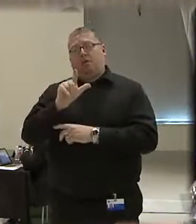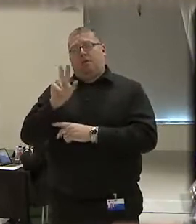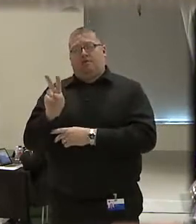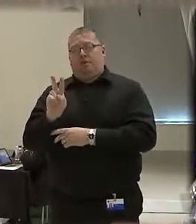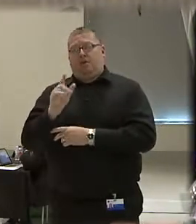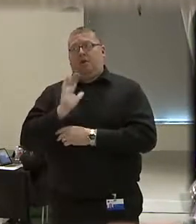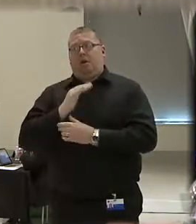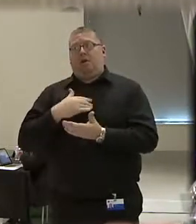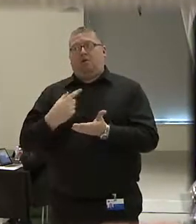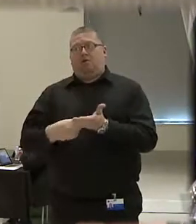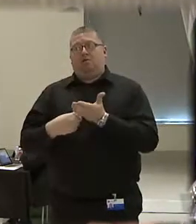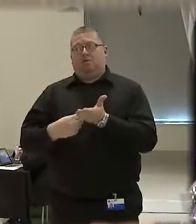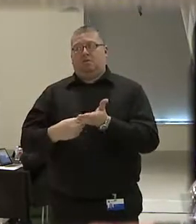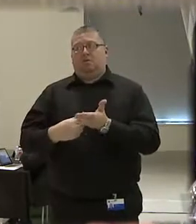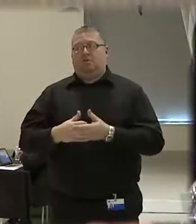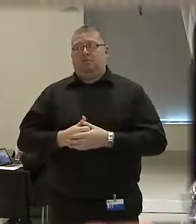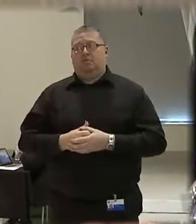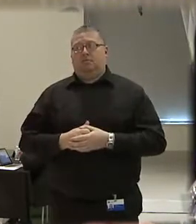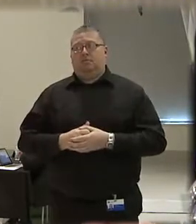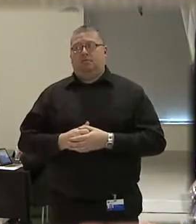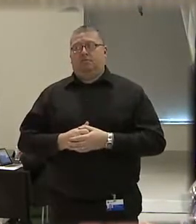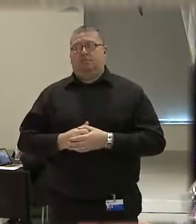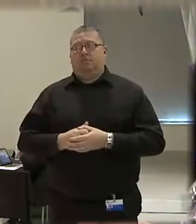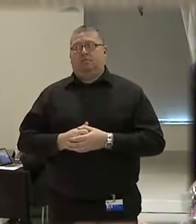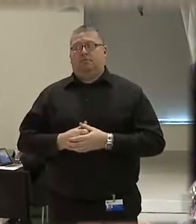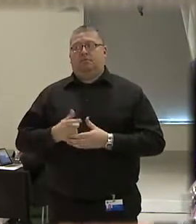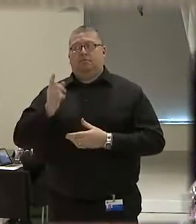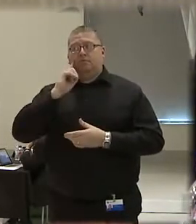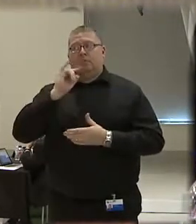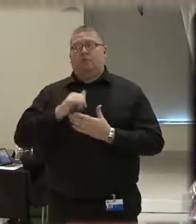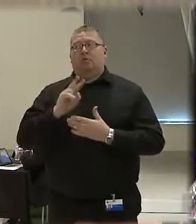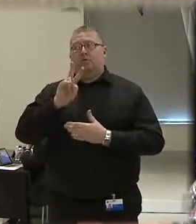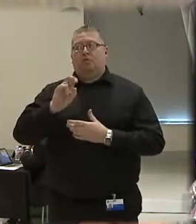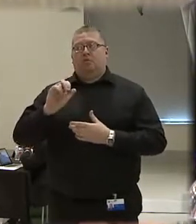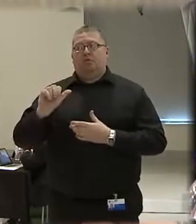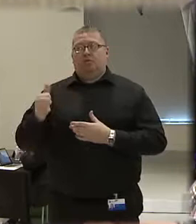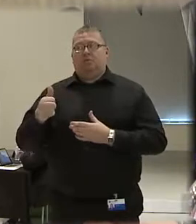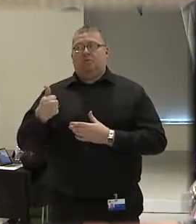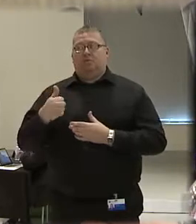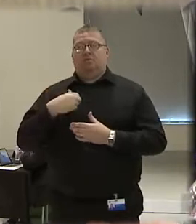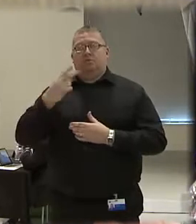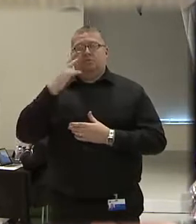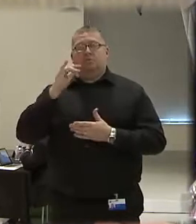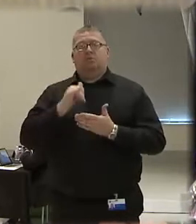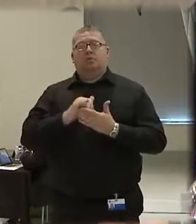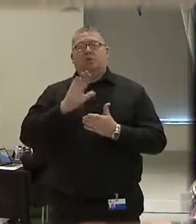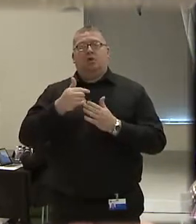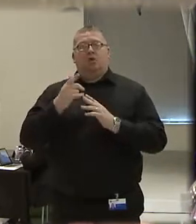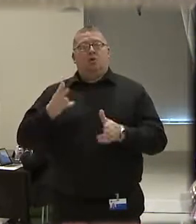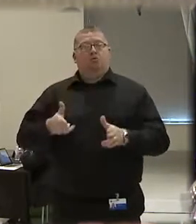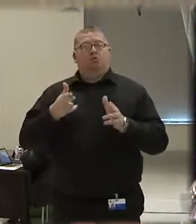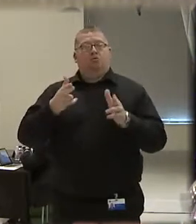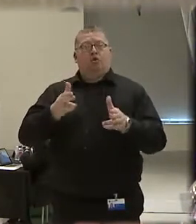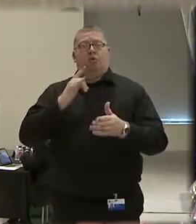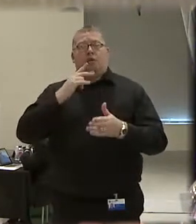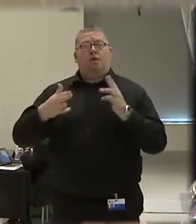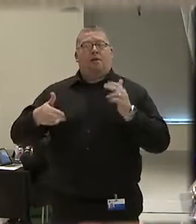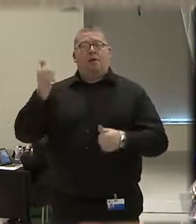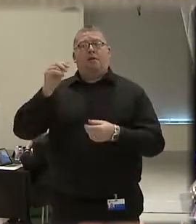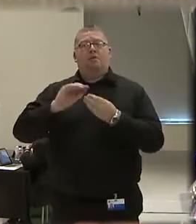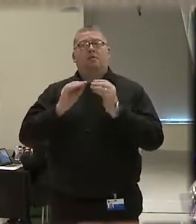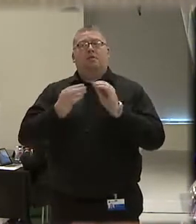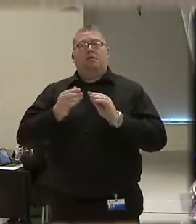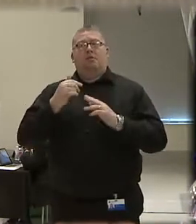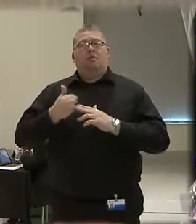discussion. In 2010, our agency had 25 officer-involved shootings. This was the highest number of shootings